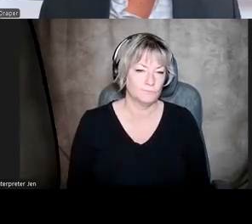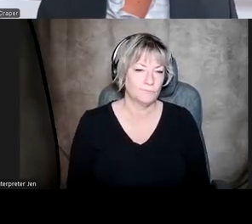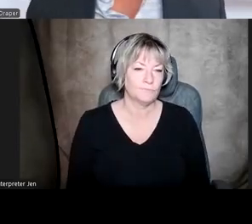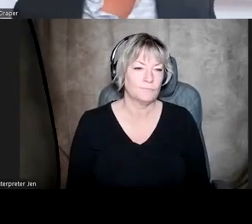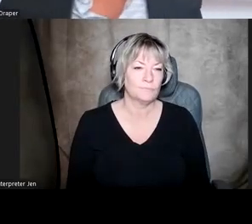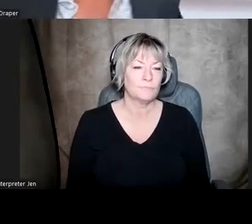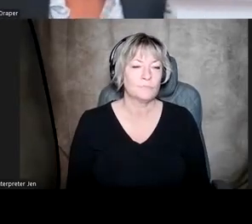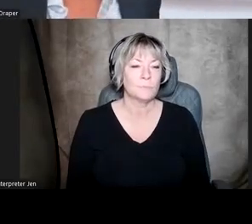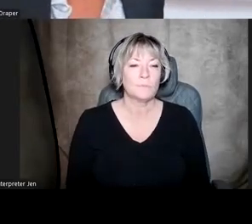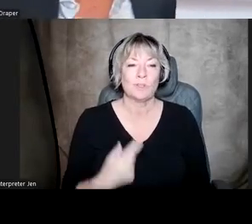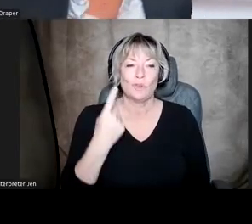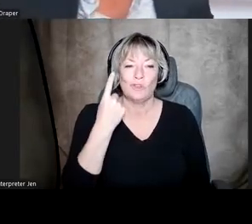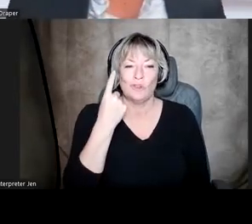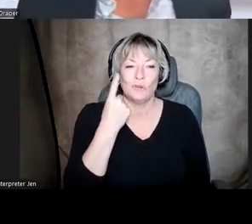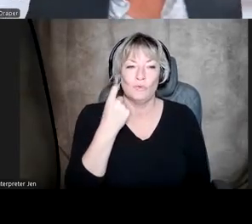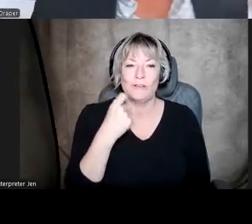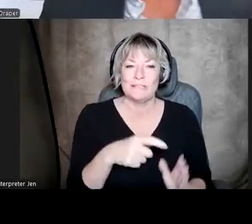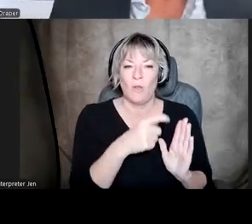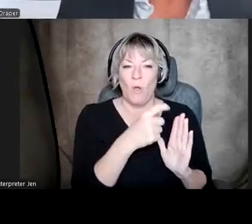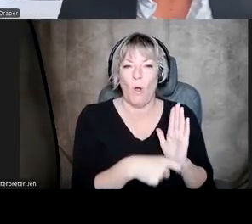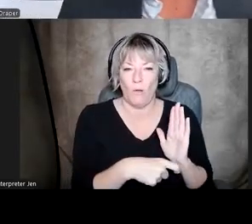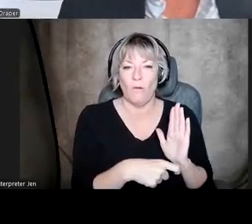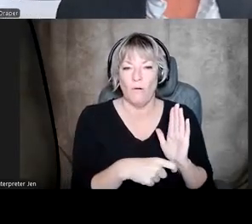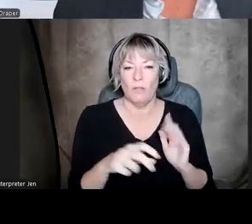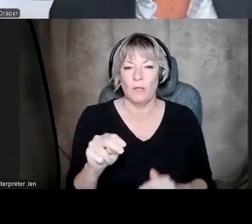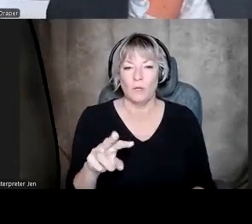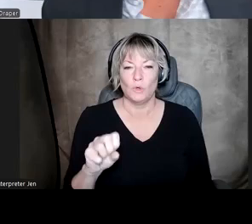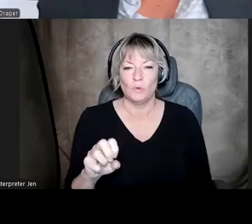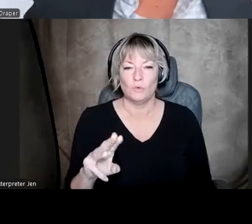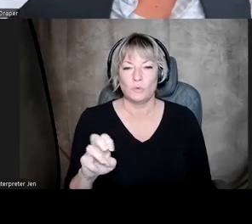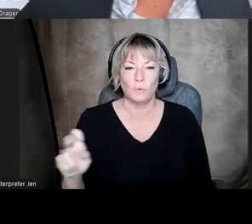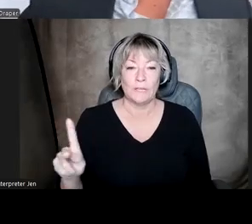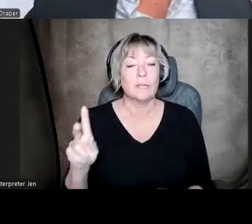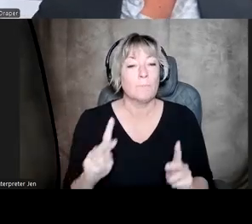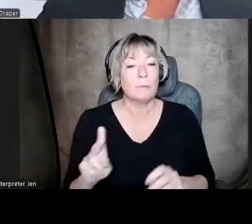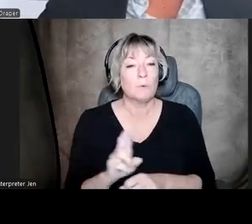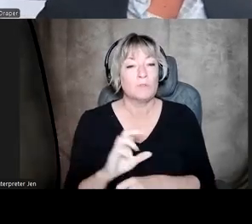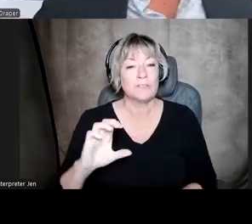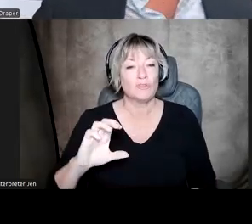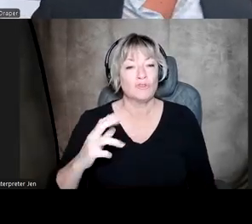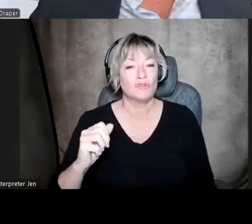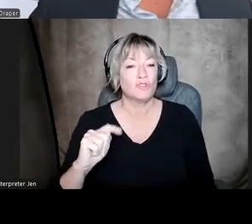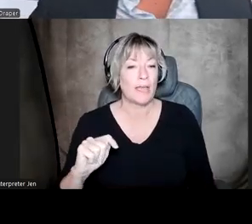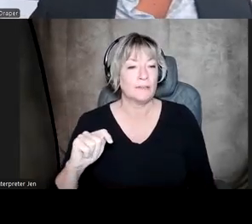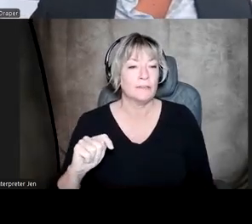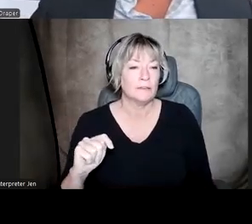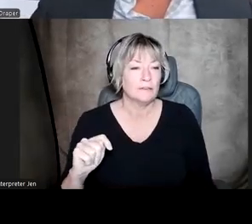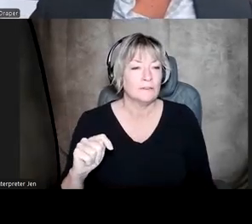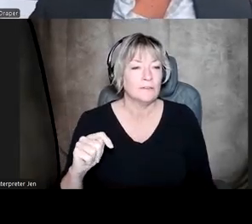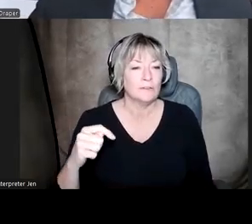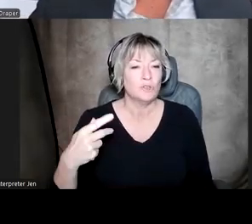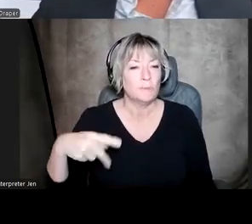You know, there was a recent article, you ought to check it out in Newsweek, about people using ChatGPT for therapy, and